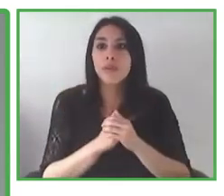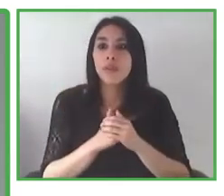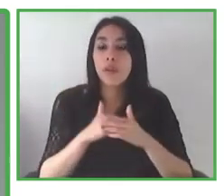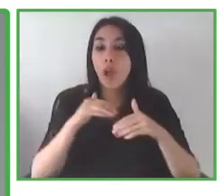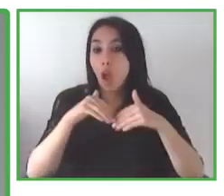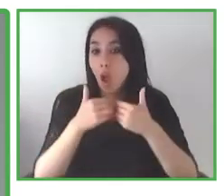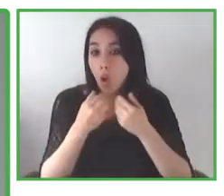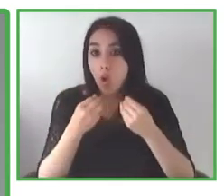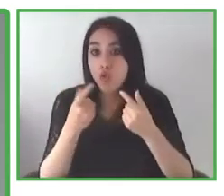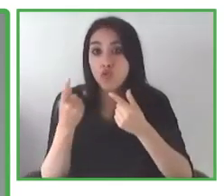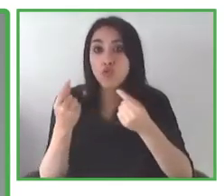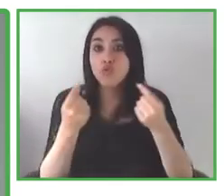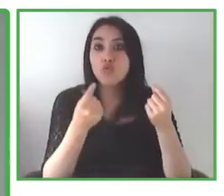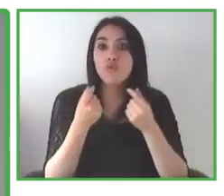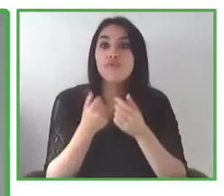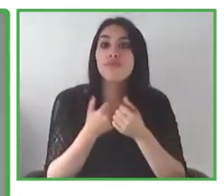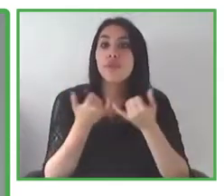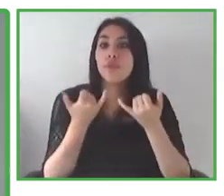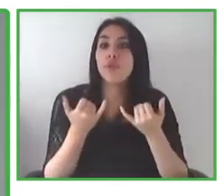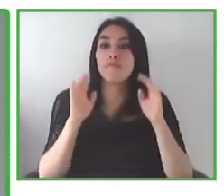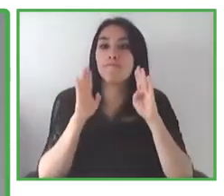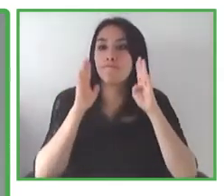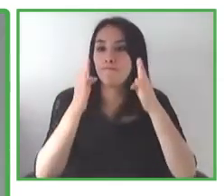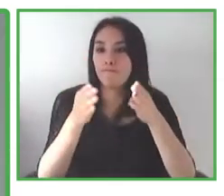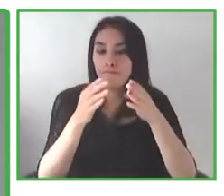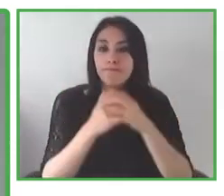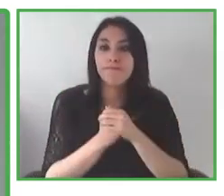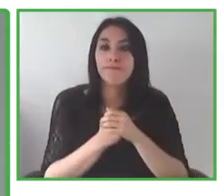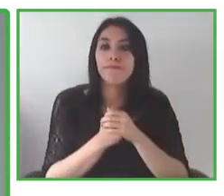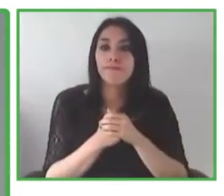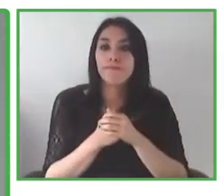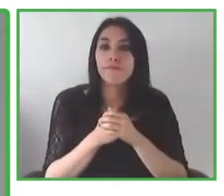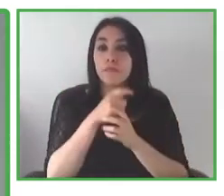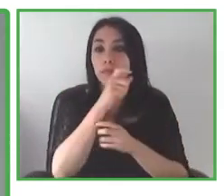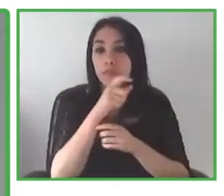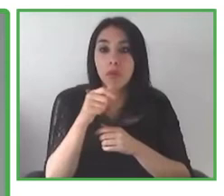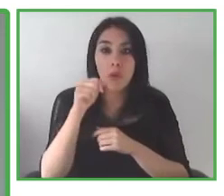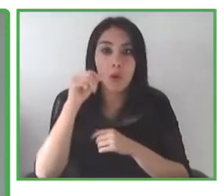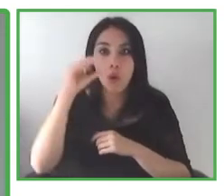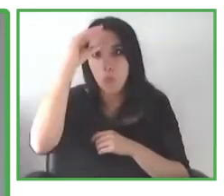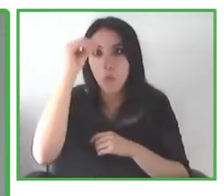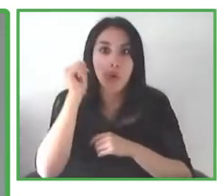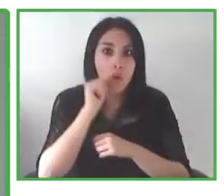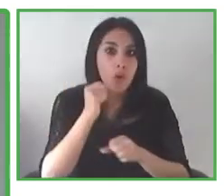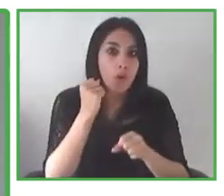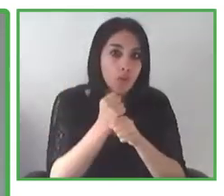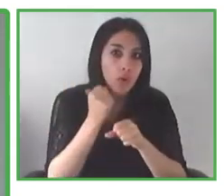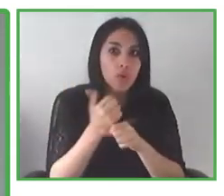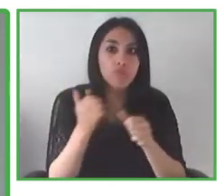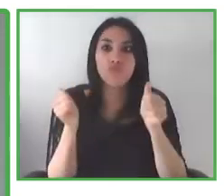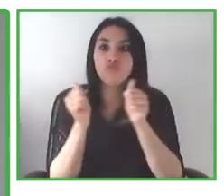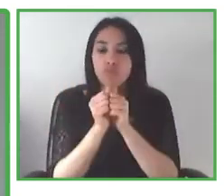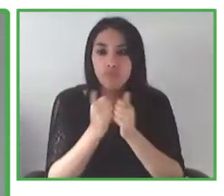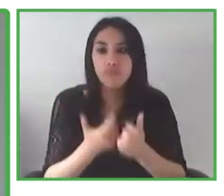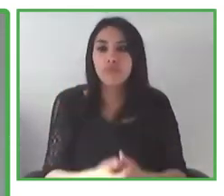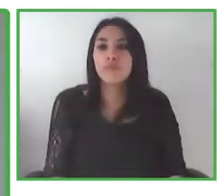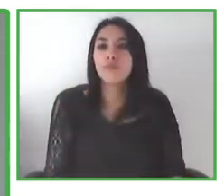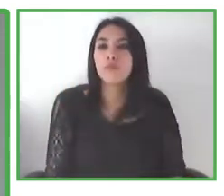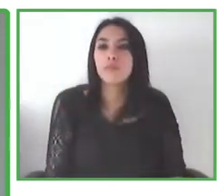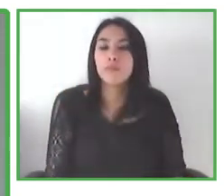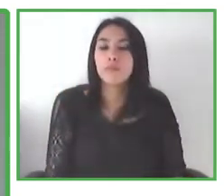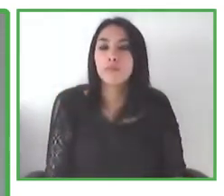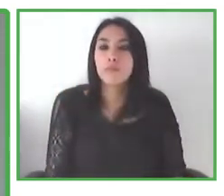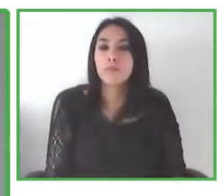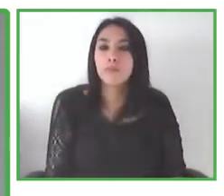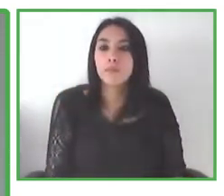everything and everyone that works with them and supports them. So good luck to Zero Project Impact Transfer, to all the 10